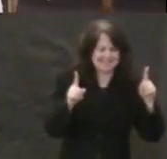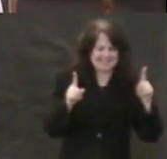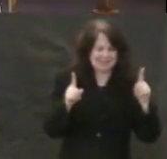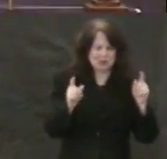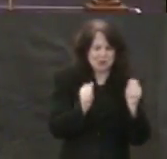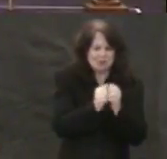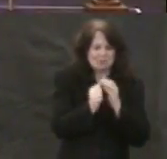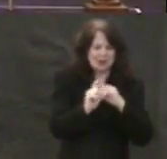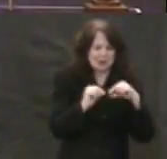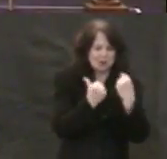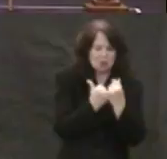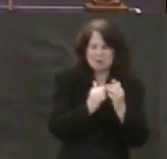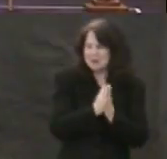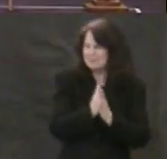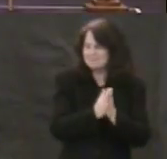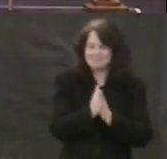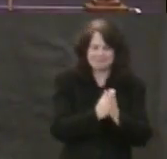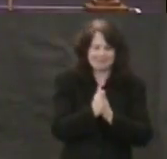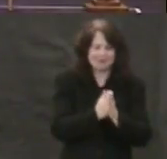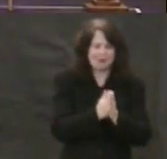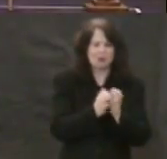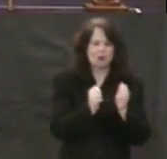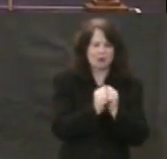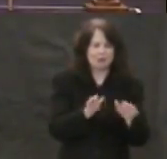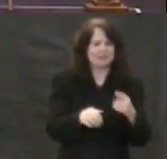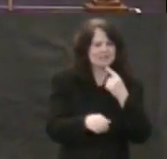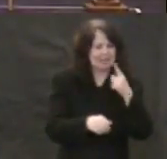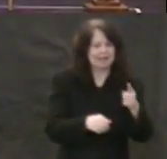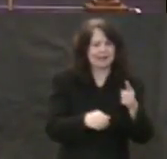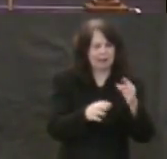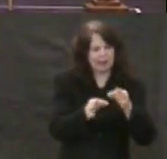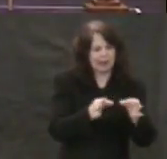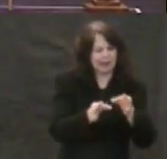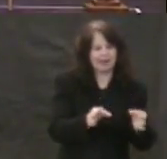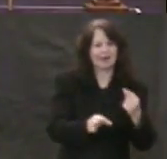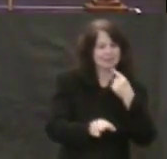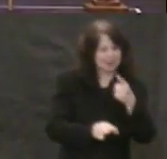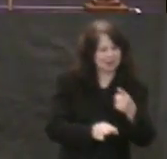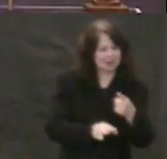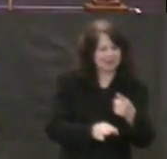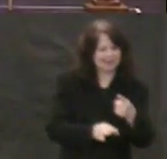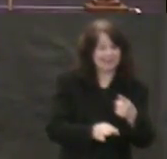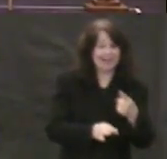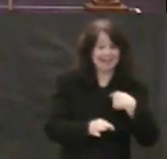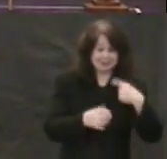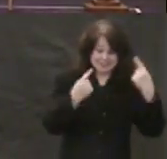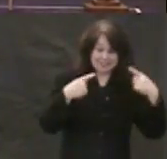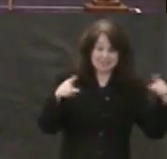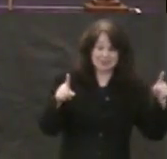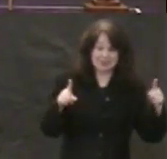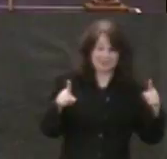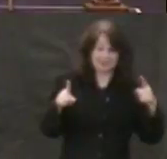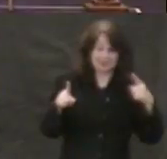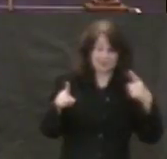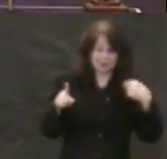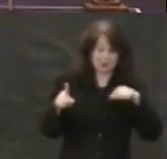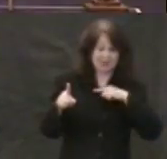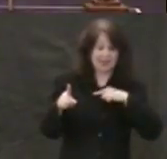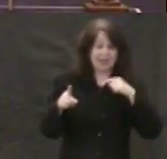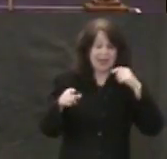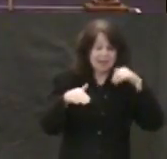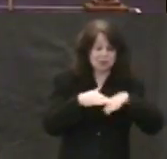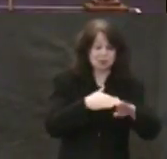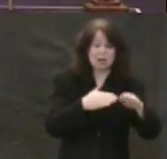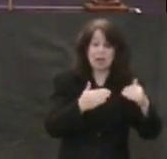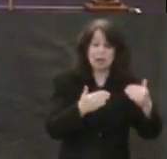Without going into detail, I will tell you the shortcut worked. And we were immediately ushered into a new